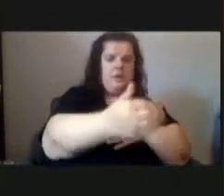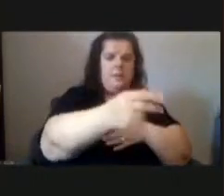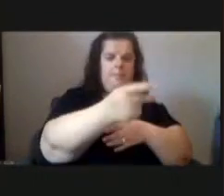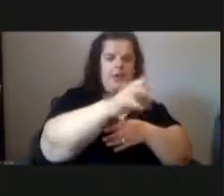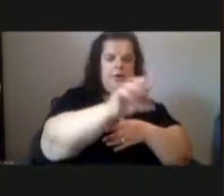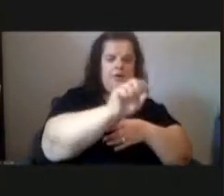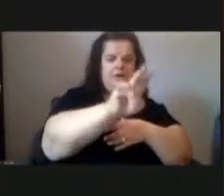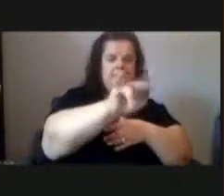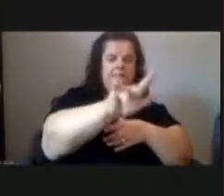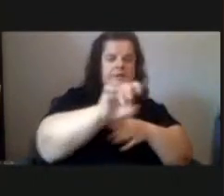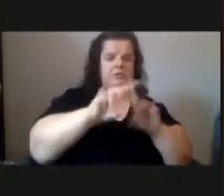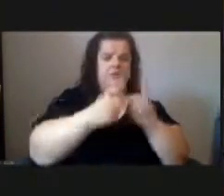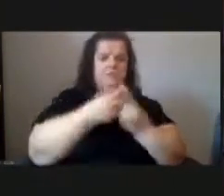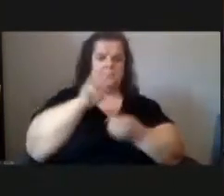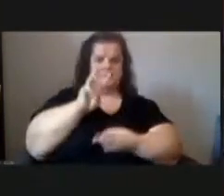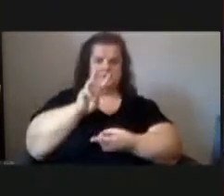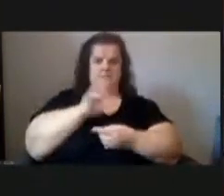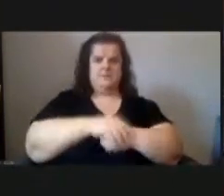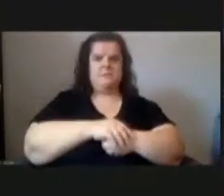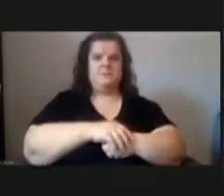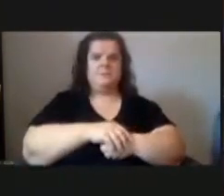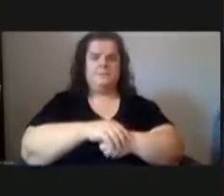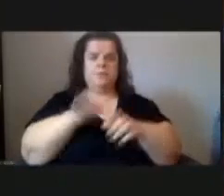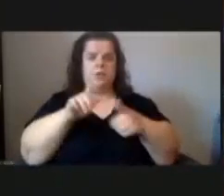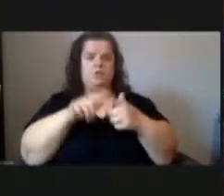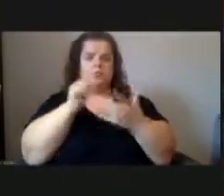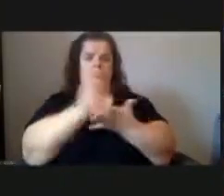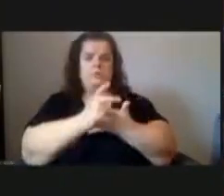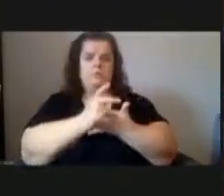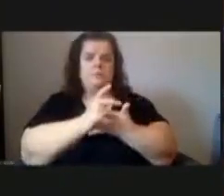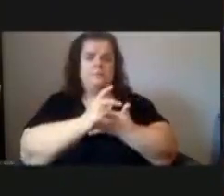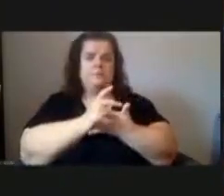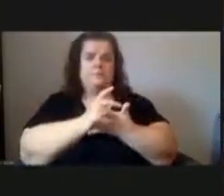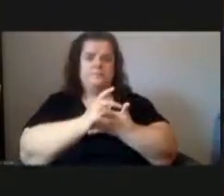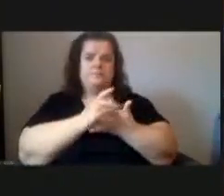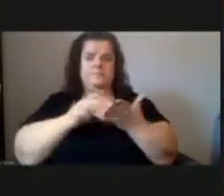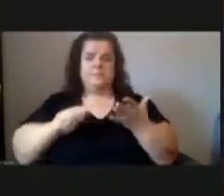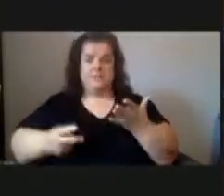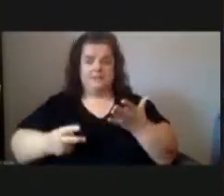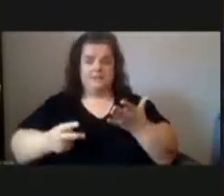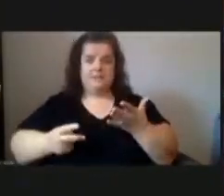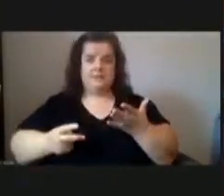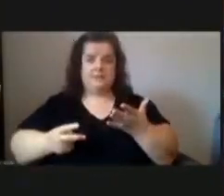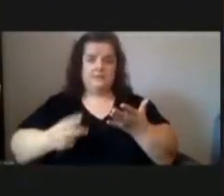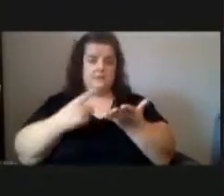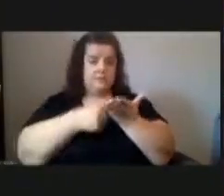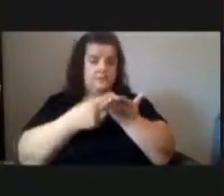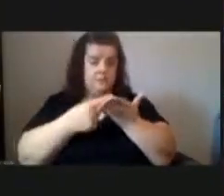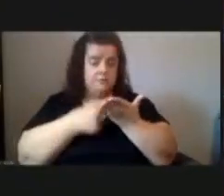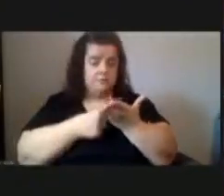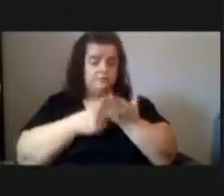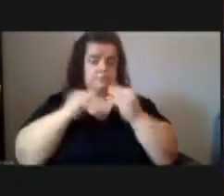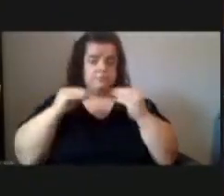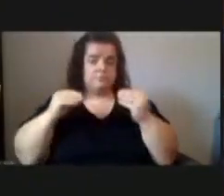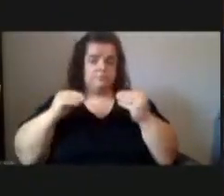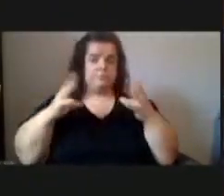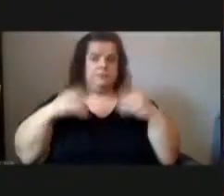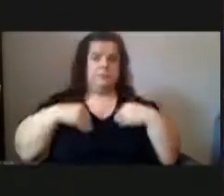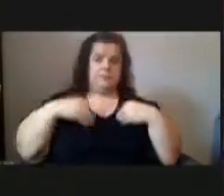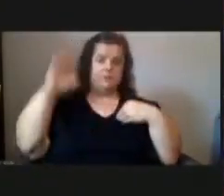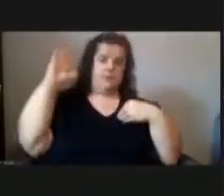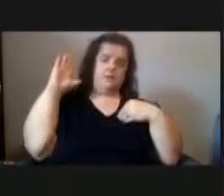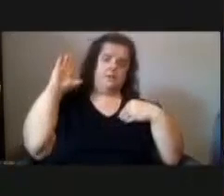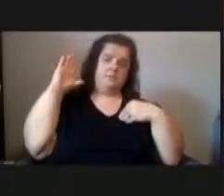district number six question to approve second any discussion seeing none all those in favor say aye